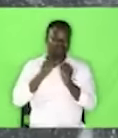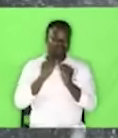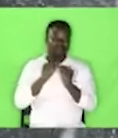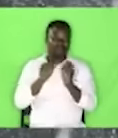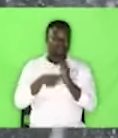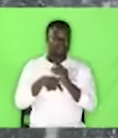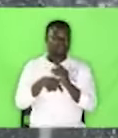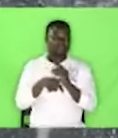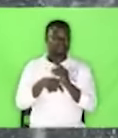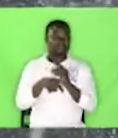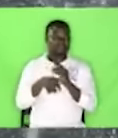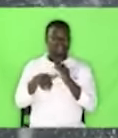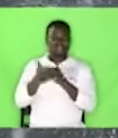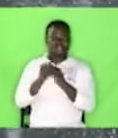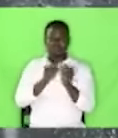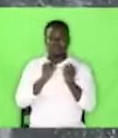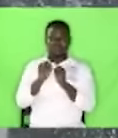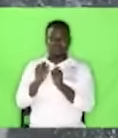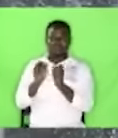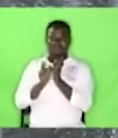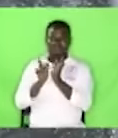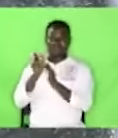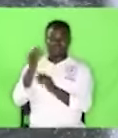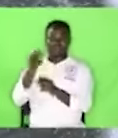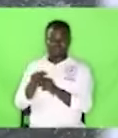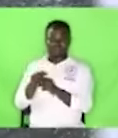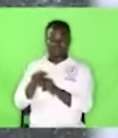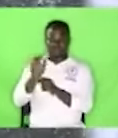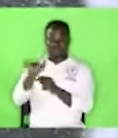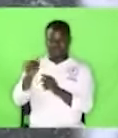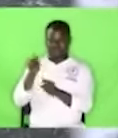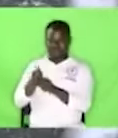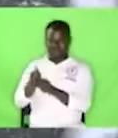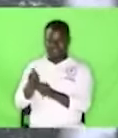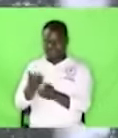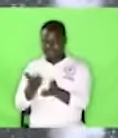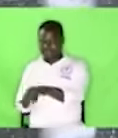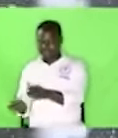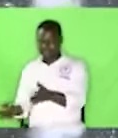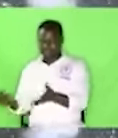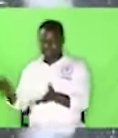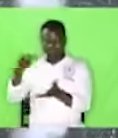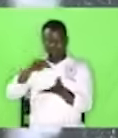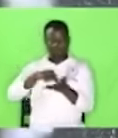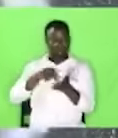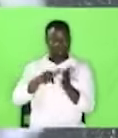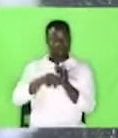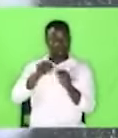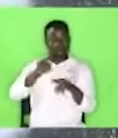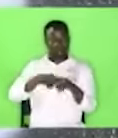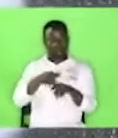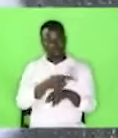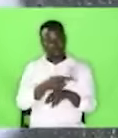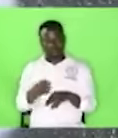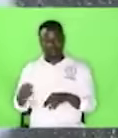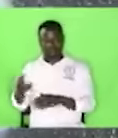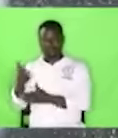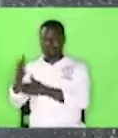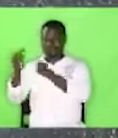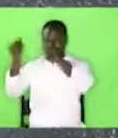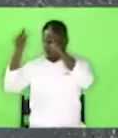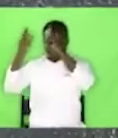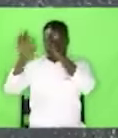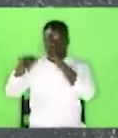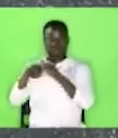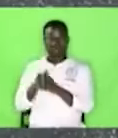the name of Jesus who rose from the grave and is seated at the right hand of the father. How